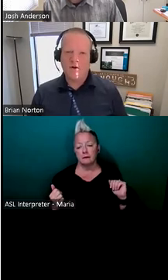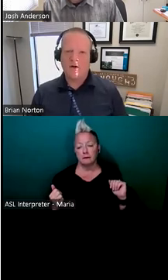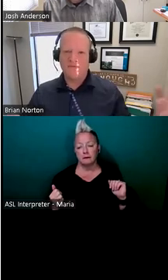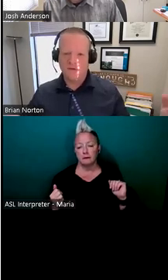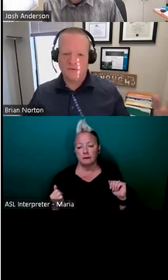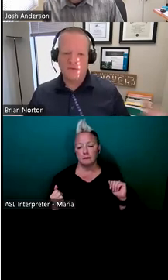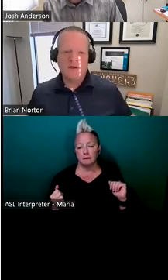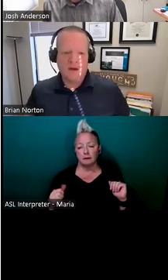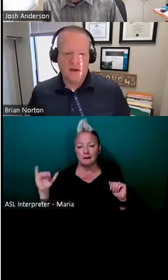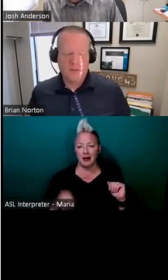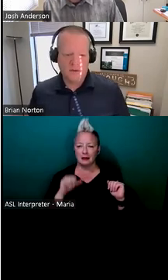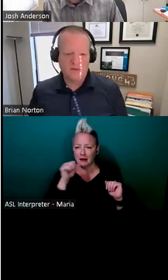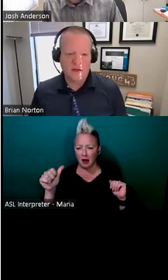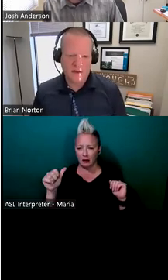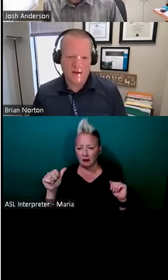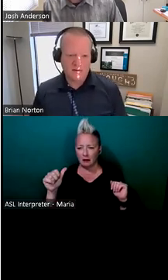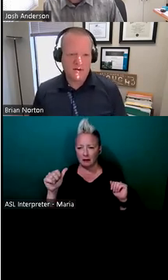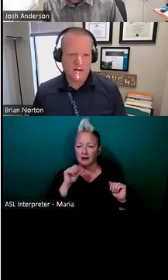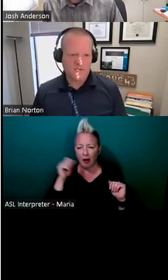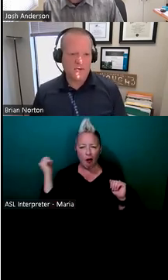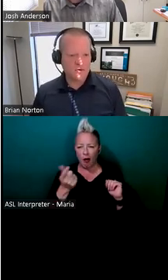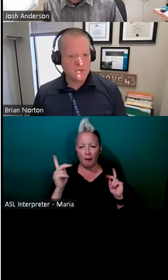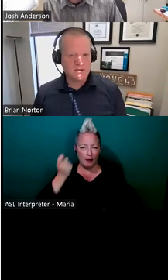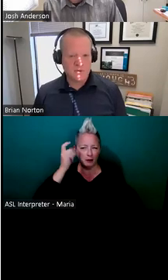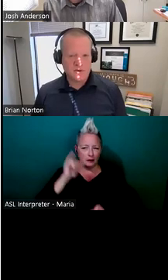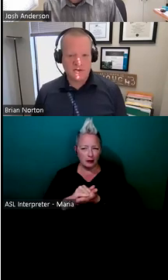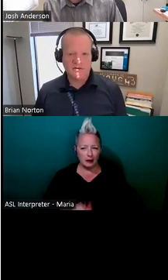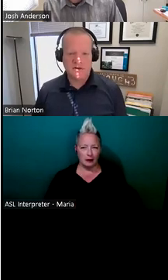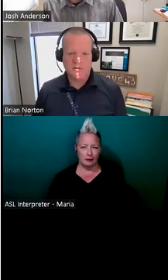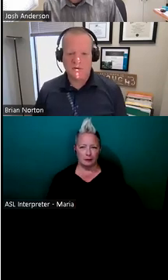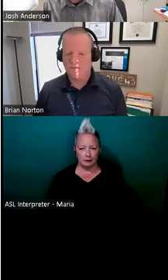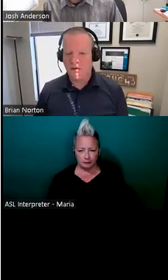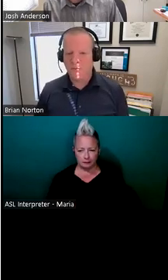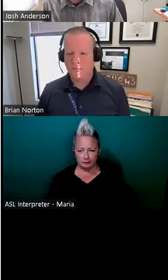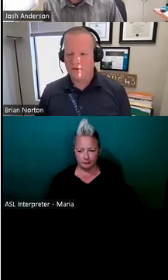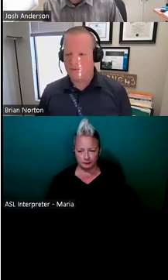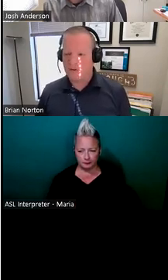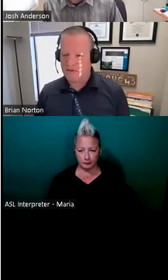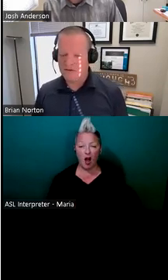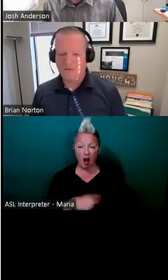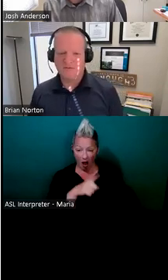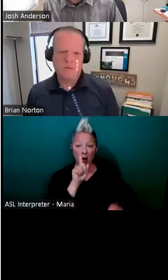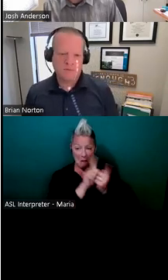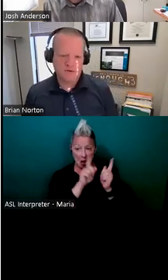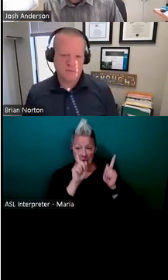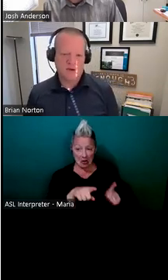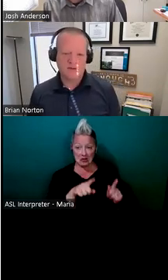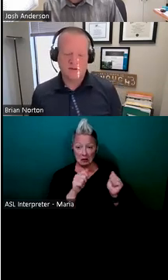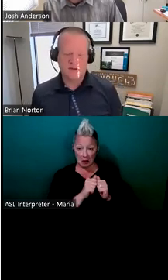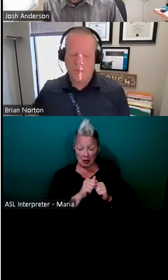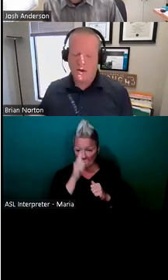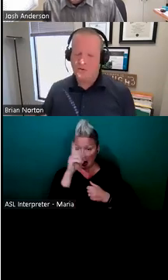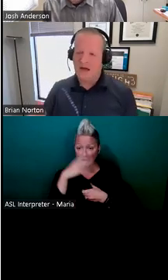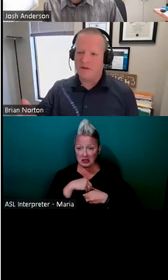overall view, um, when you think about, um, folks with disabilities, you know, if you've met one person with autism, you've met one person with